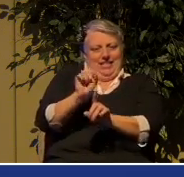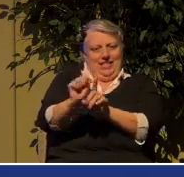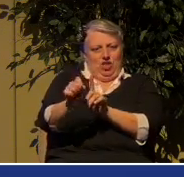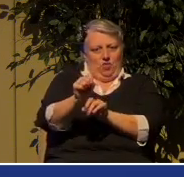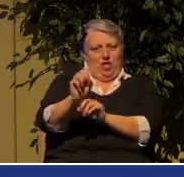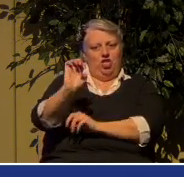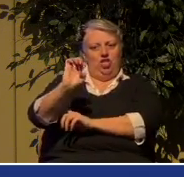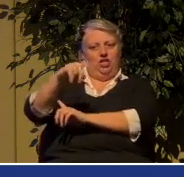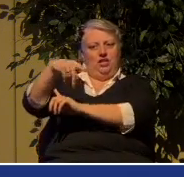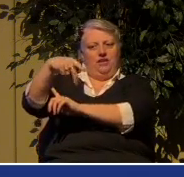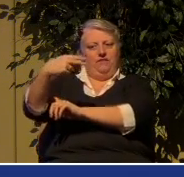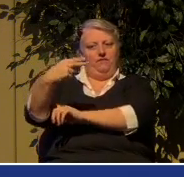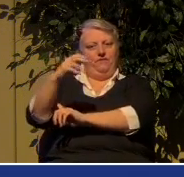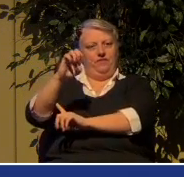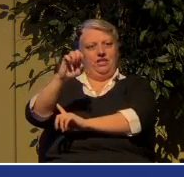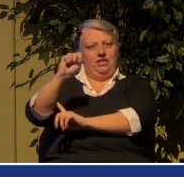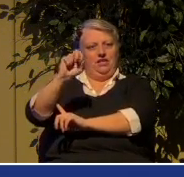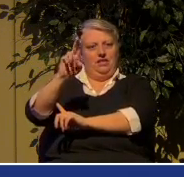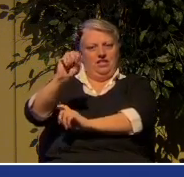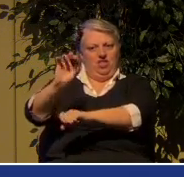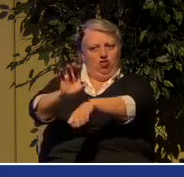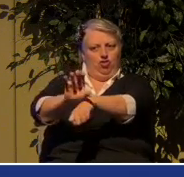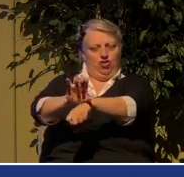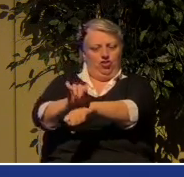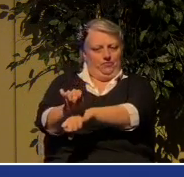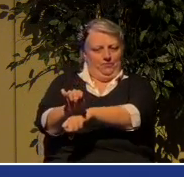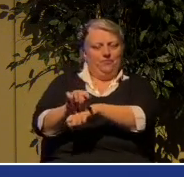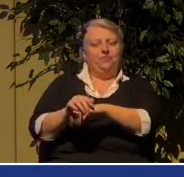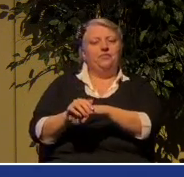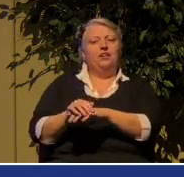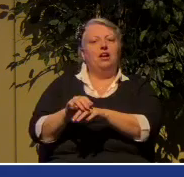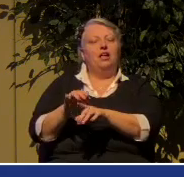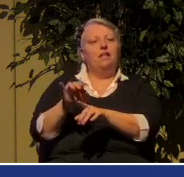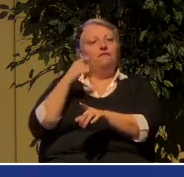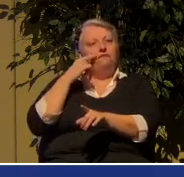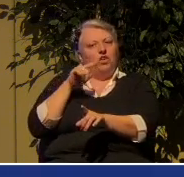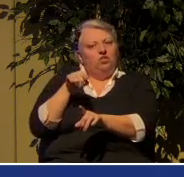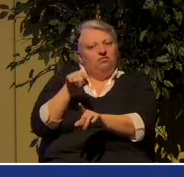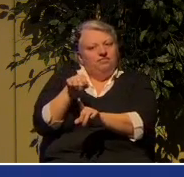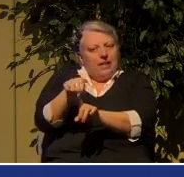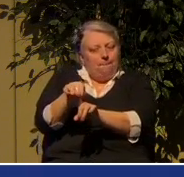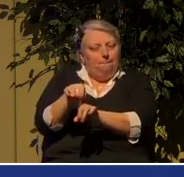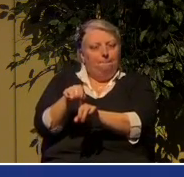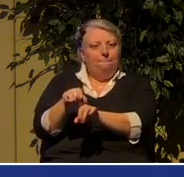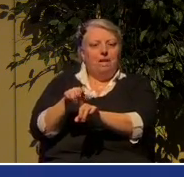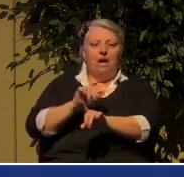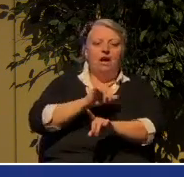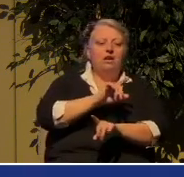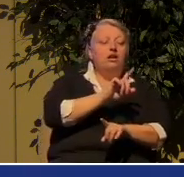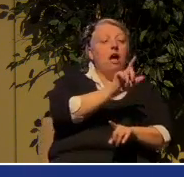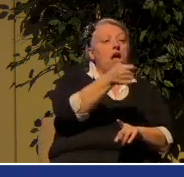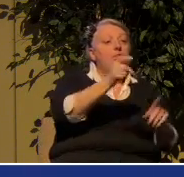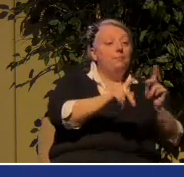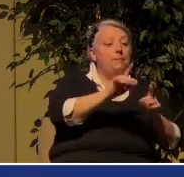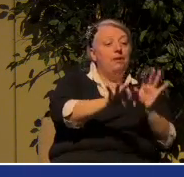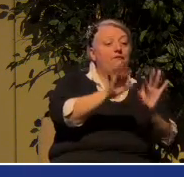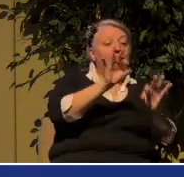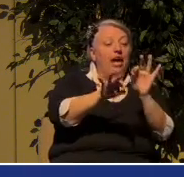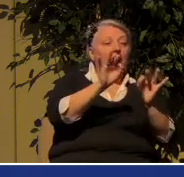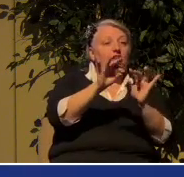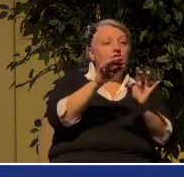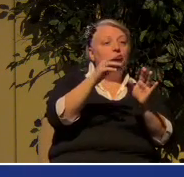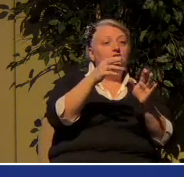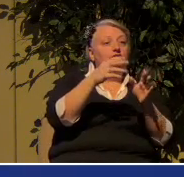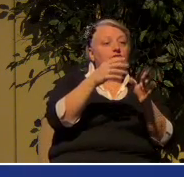at Ephesus found itself in. And other people have found other references in Scripture that appear to contradict